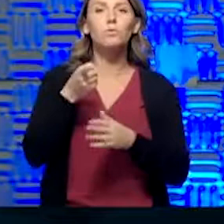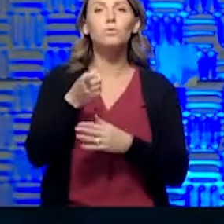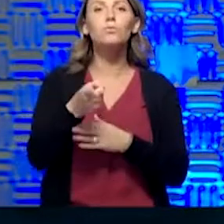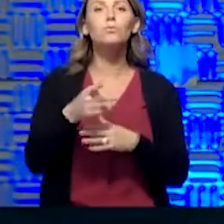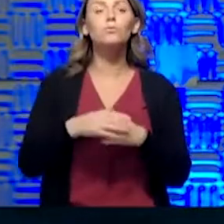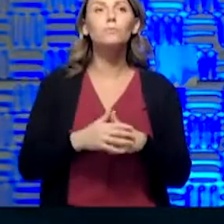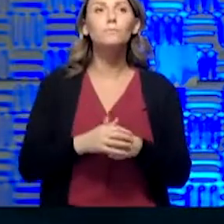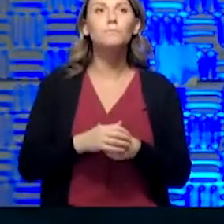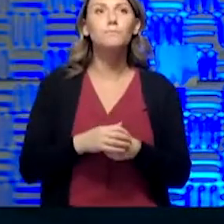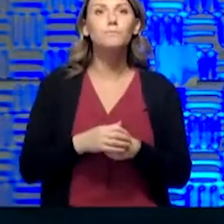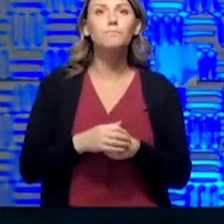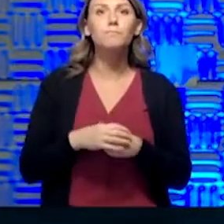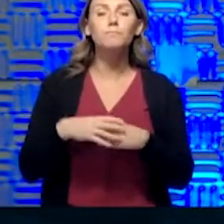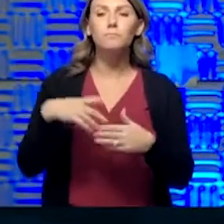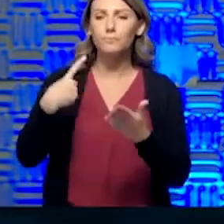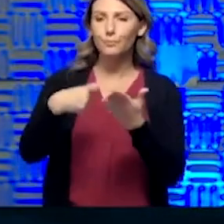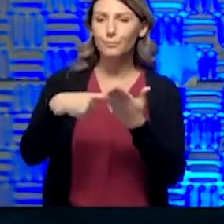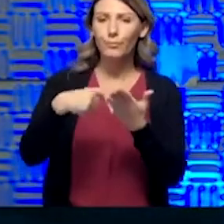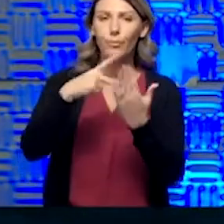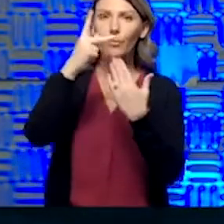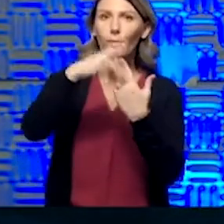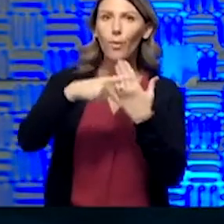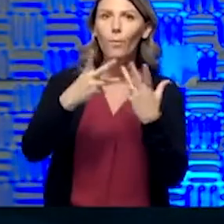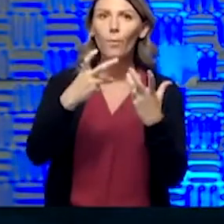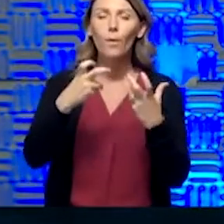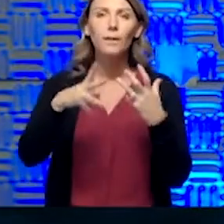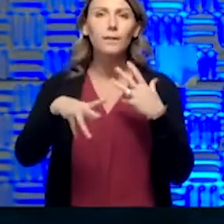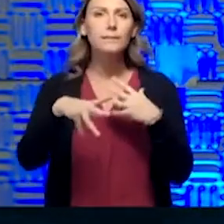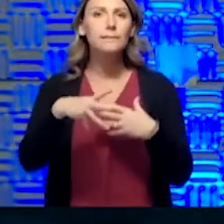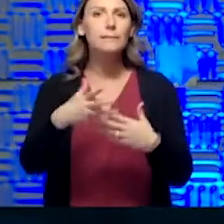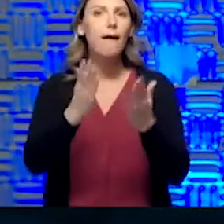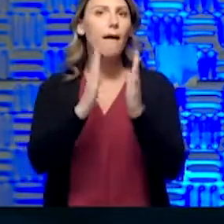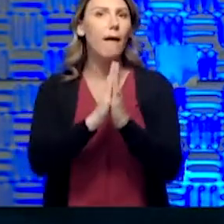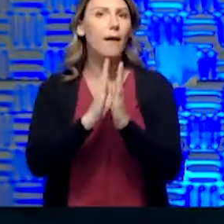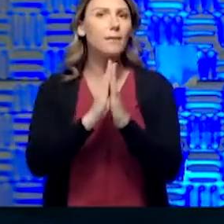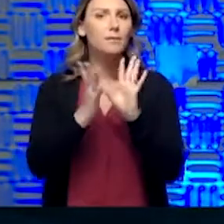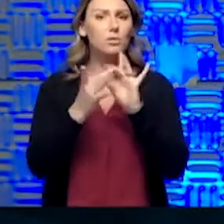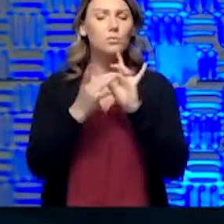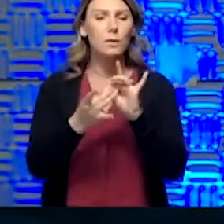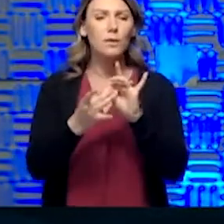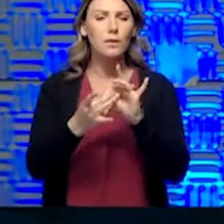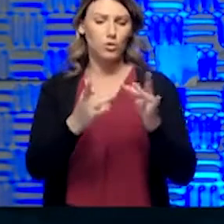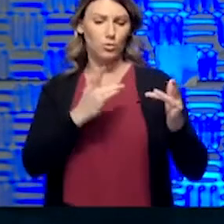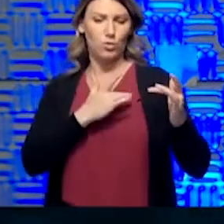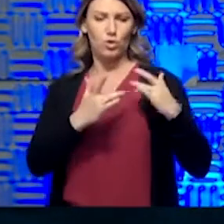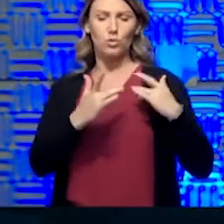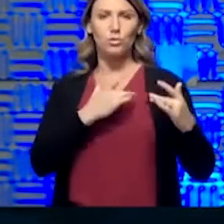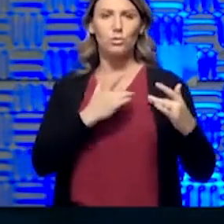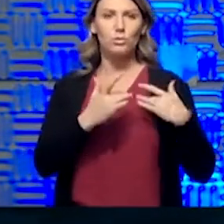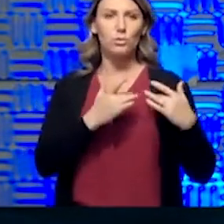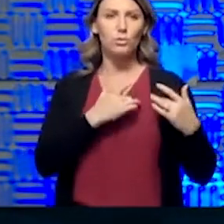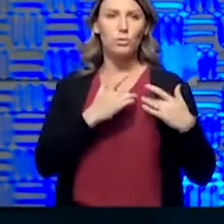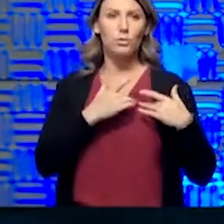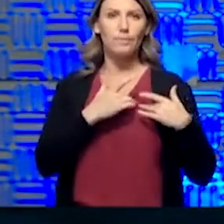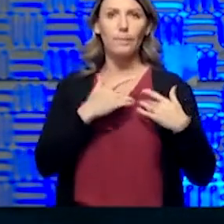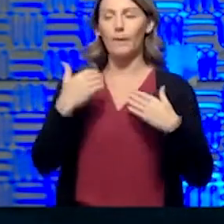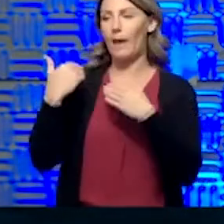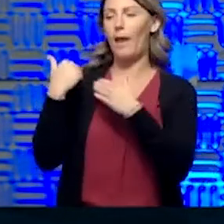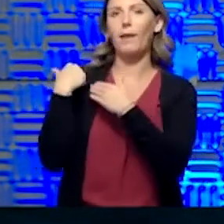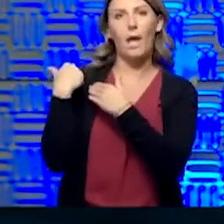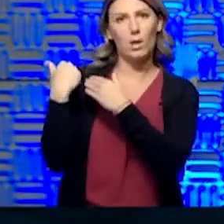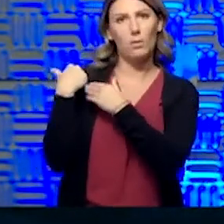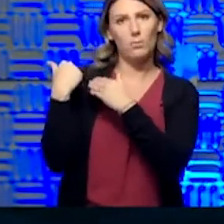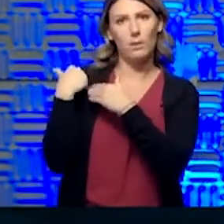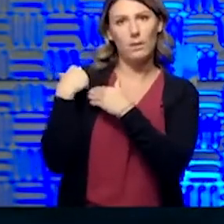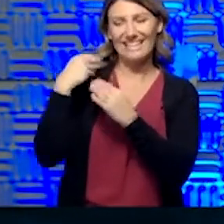and one thing I just wanted to ask you about is there has been some concern about accountability within